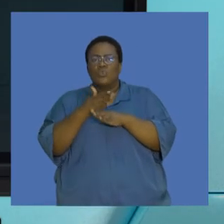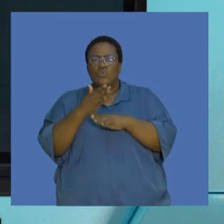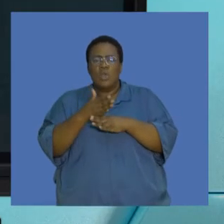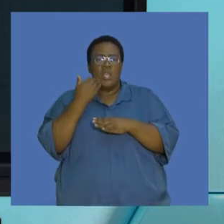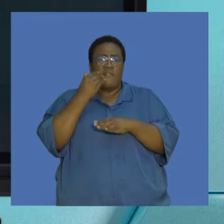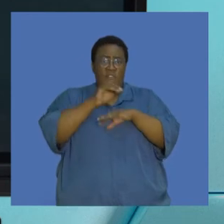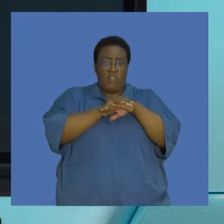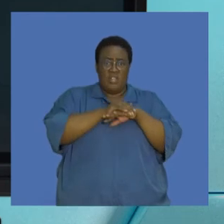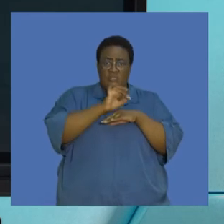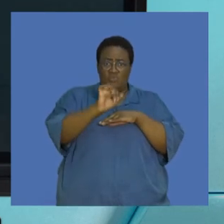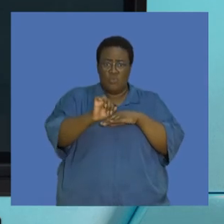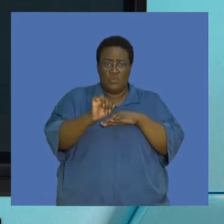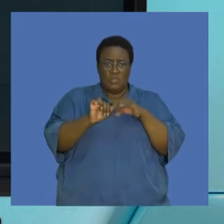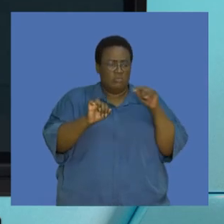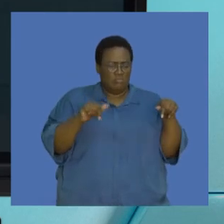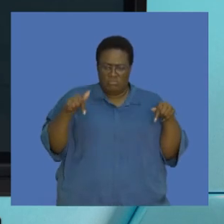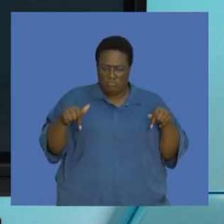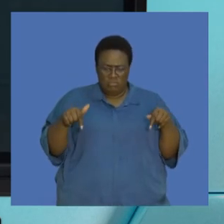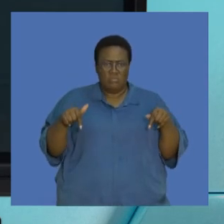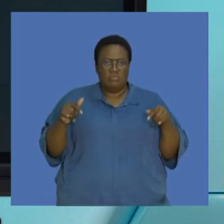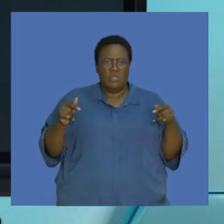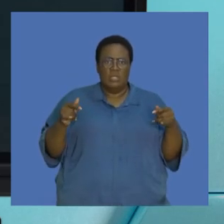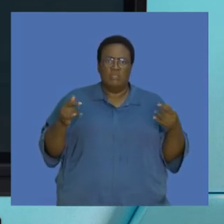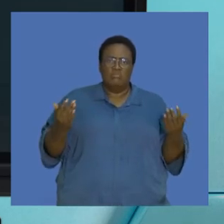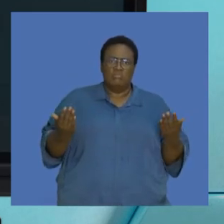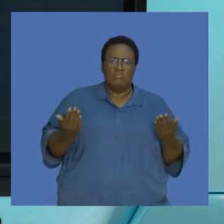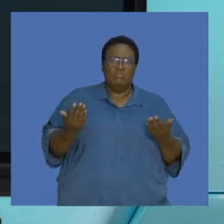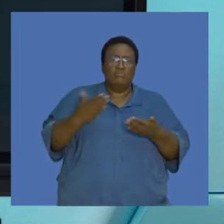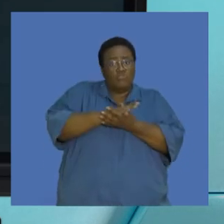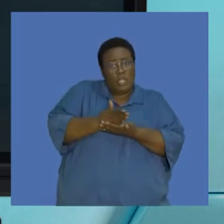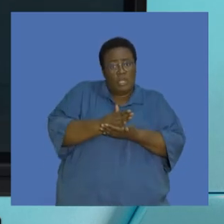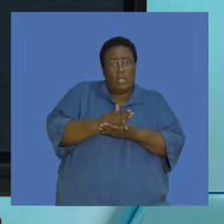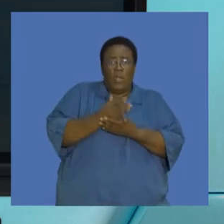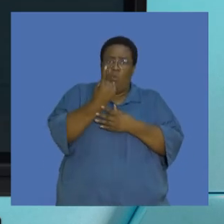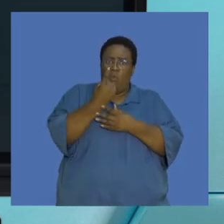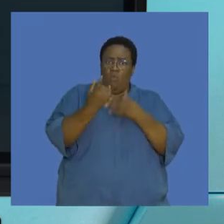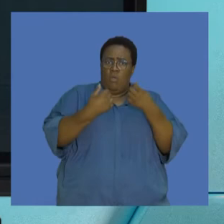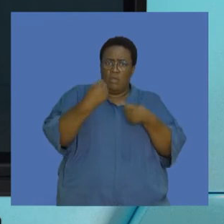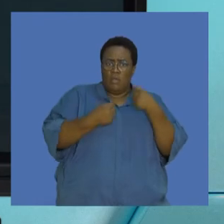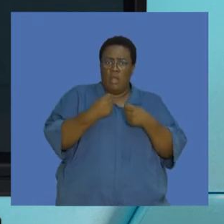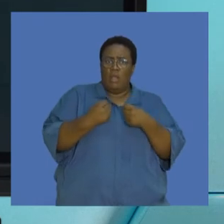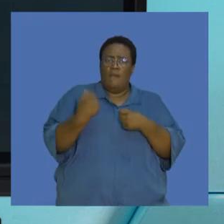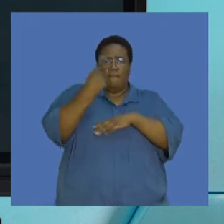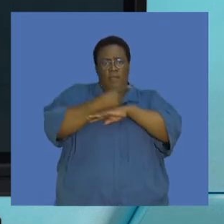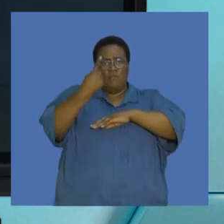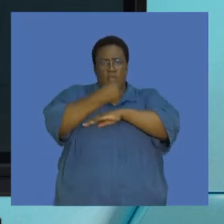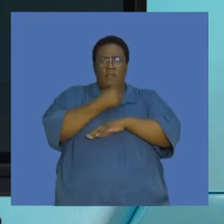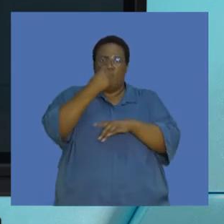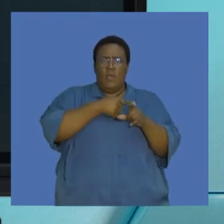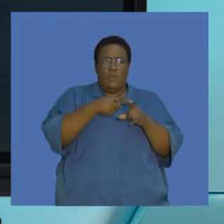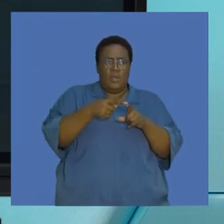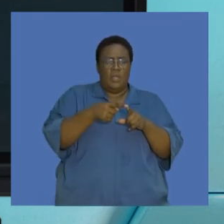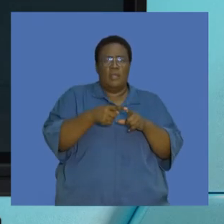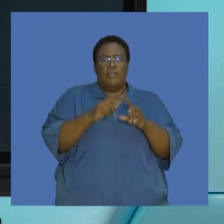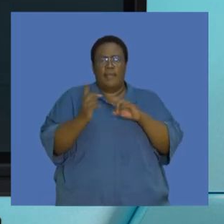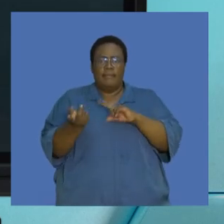to school and you were able to join him or invite him over and use a single car daily for a week and then alternate,